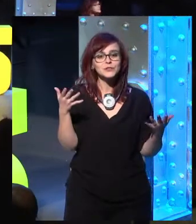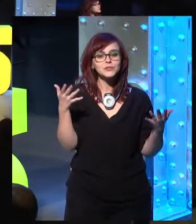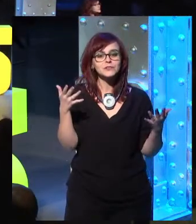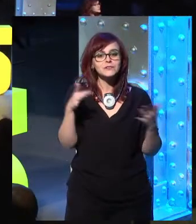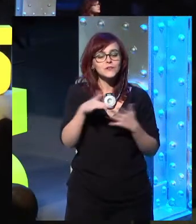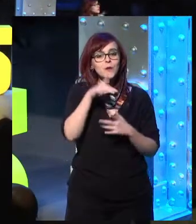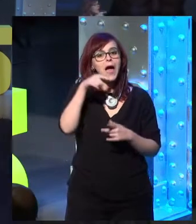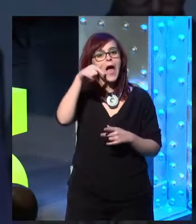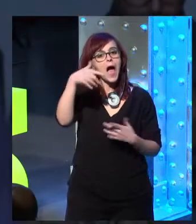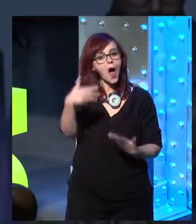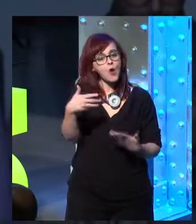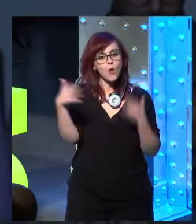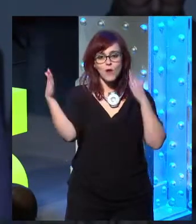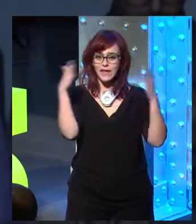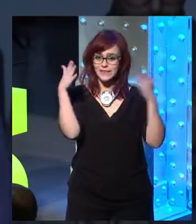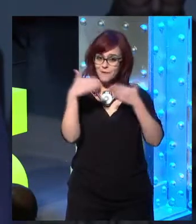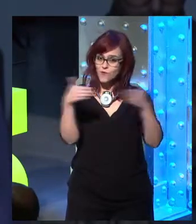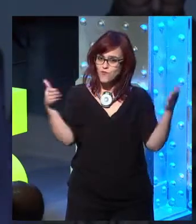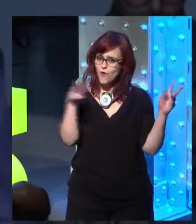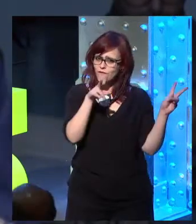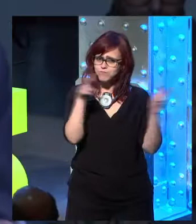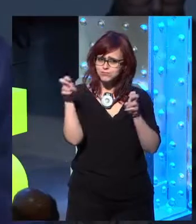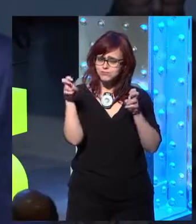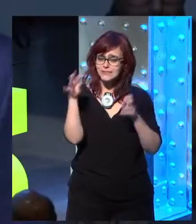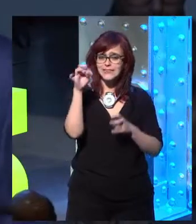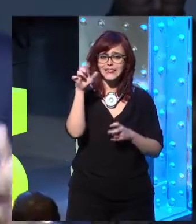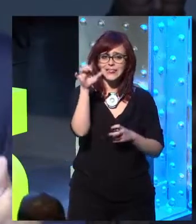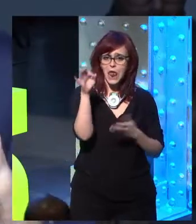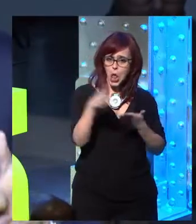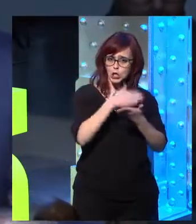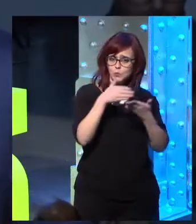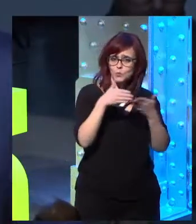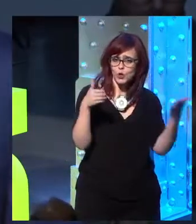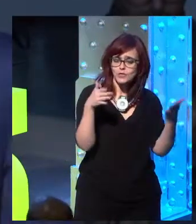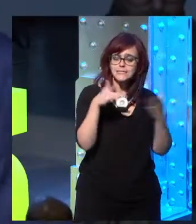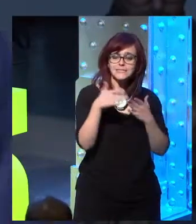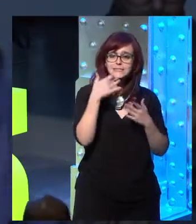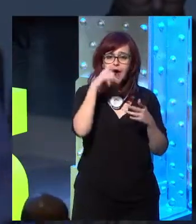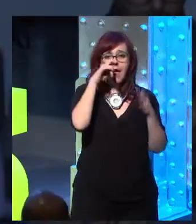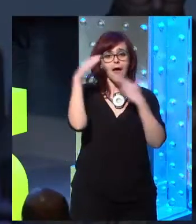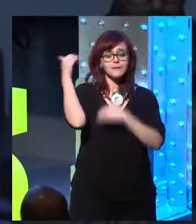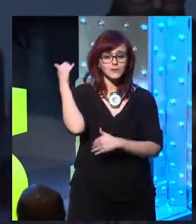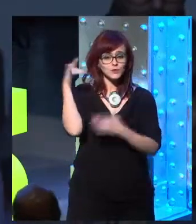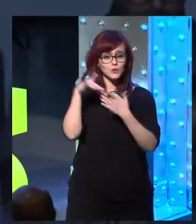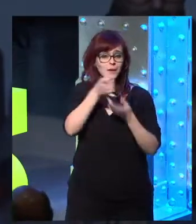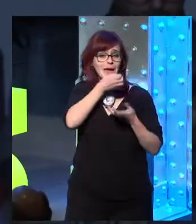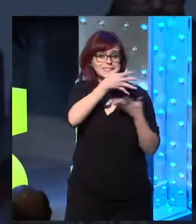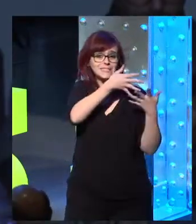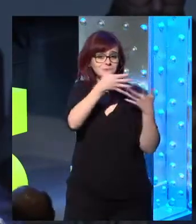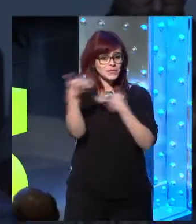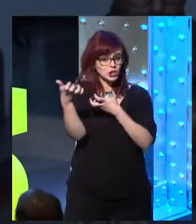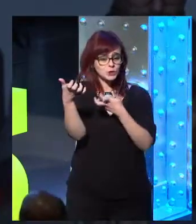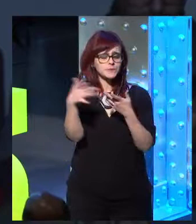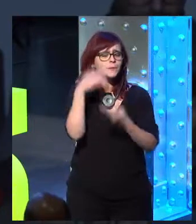So we are here to open a new era of TELUS, and we, if we forget about the Aristoteles